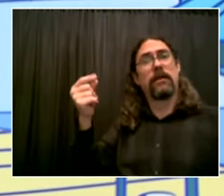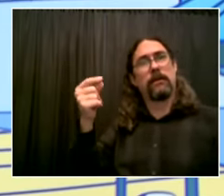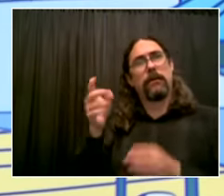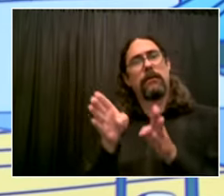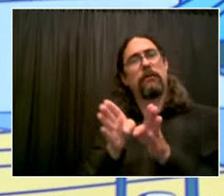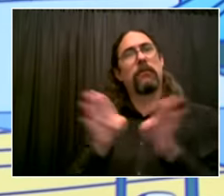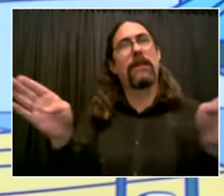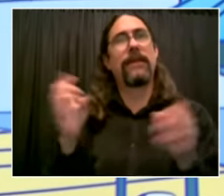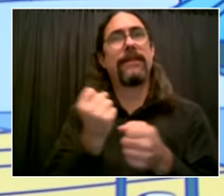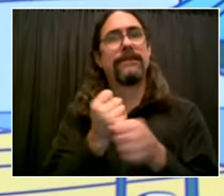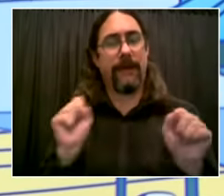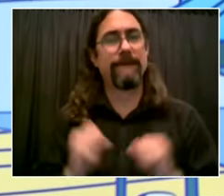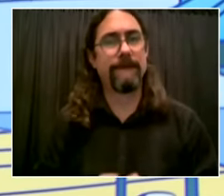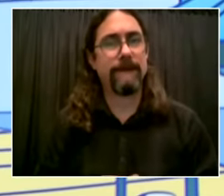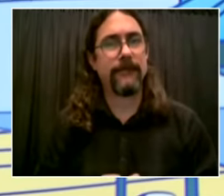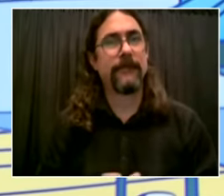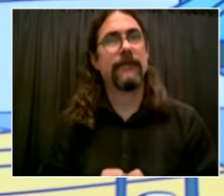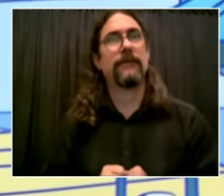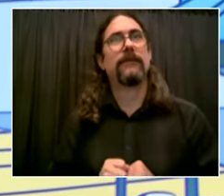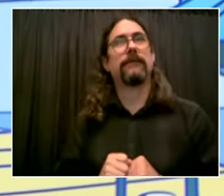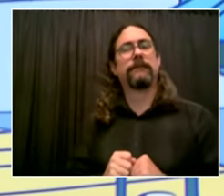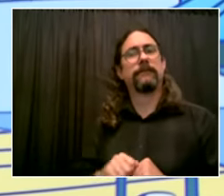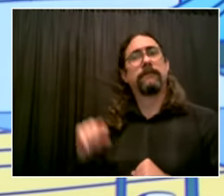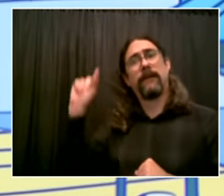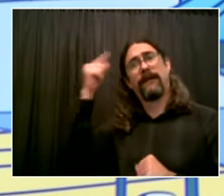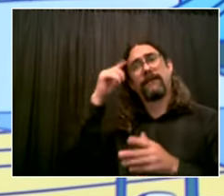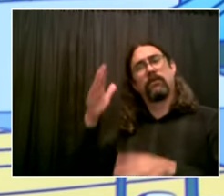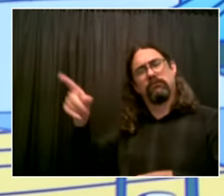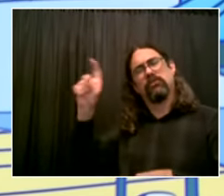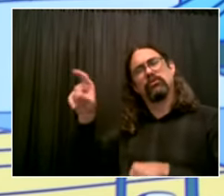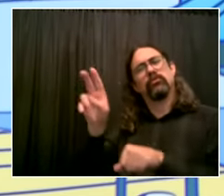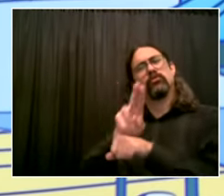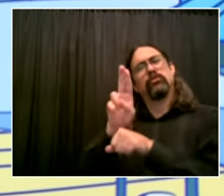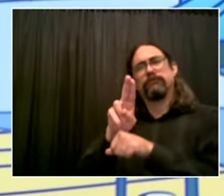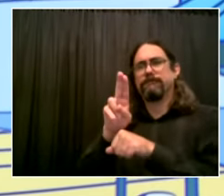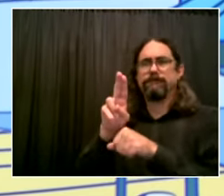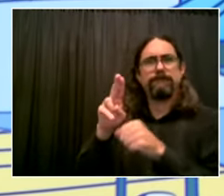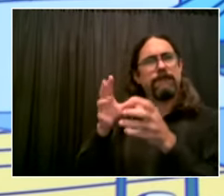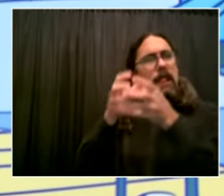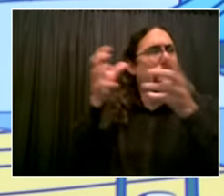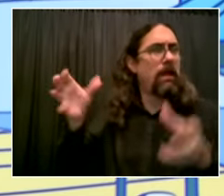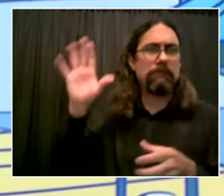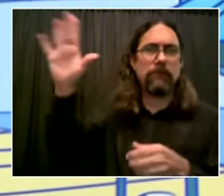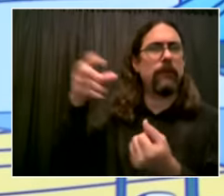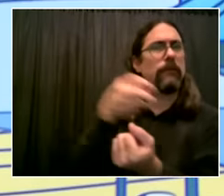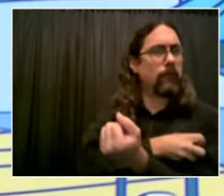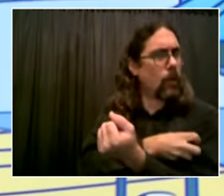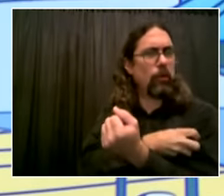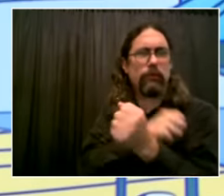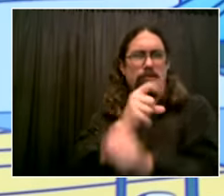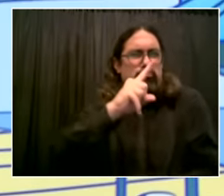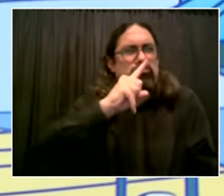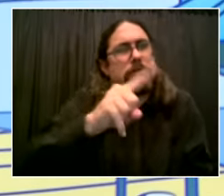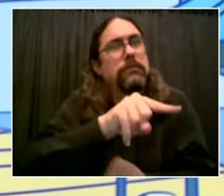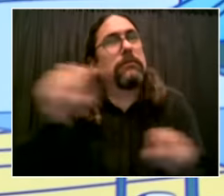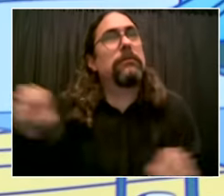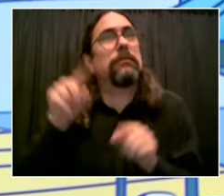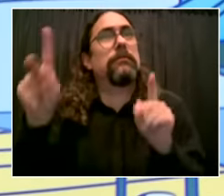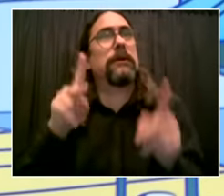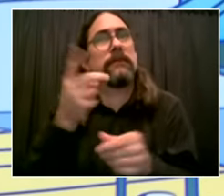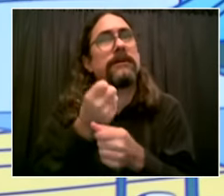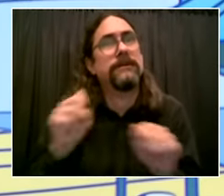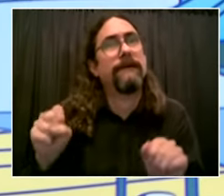urgent moment we we cannot slide backwards so and we in the city are going to do everything in our power